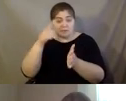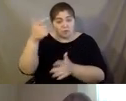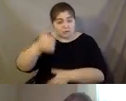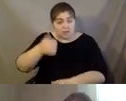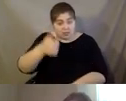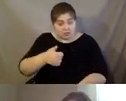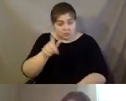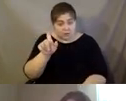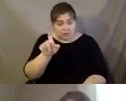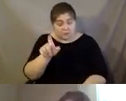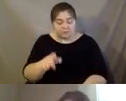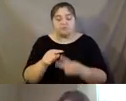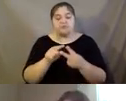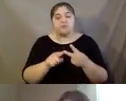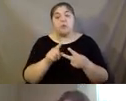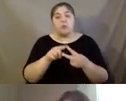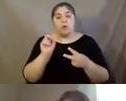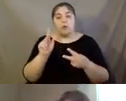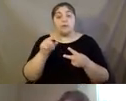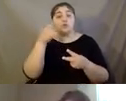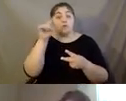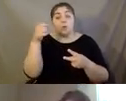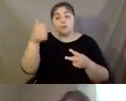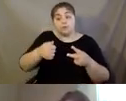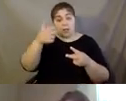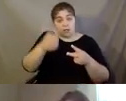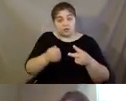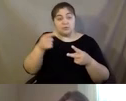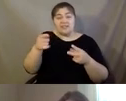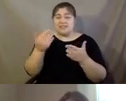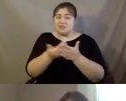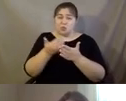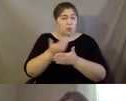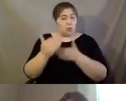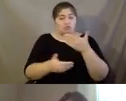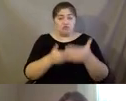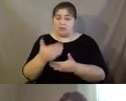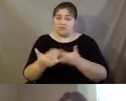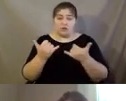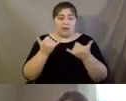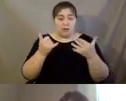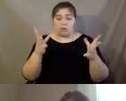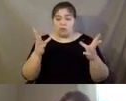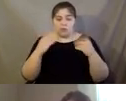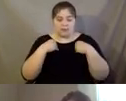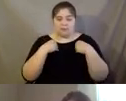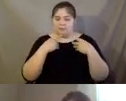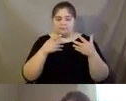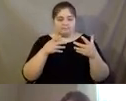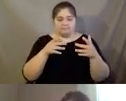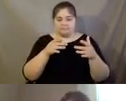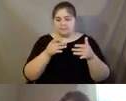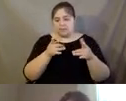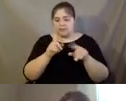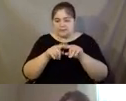Um, so far with the, with the scholarship, it's a new enough, uh, process that we're kind of taking it on an individual by individual